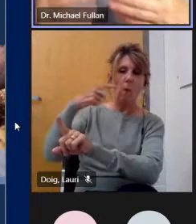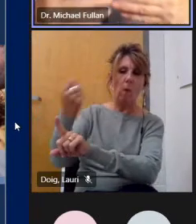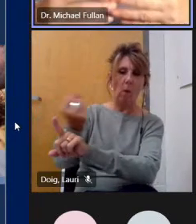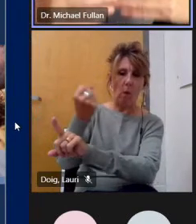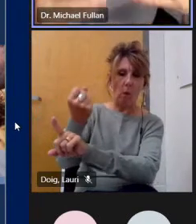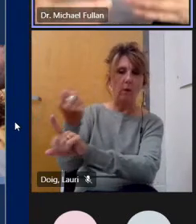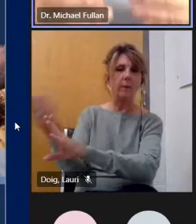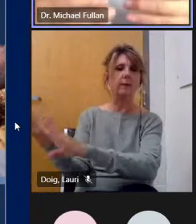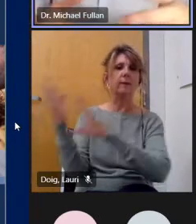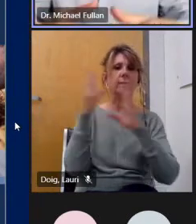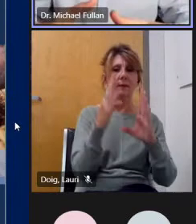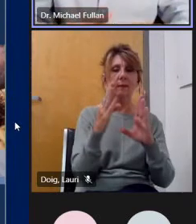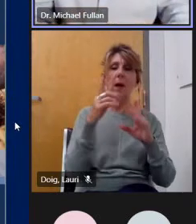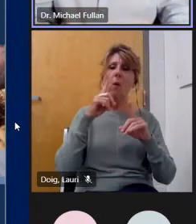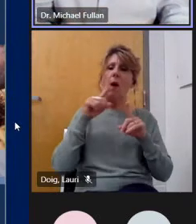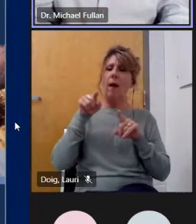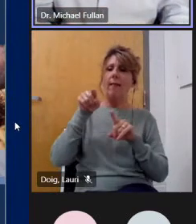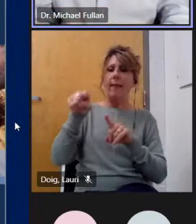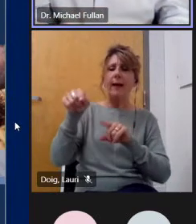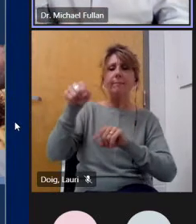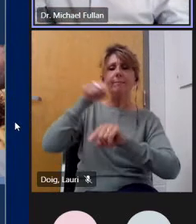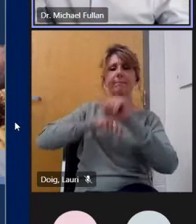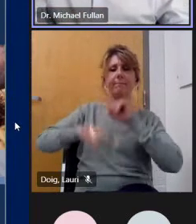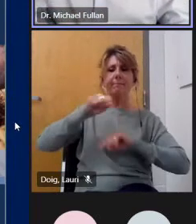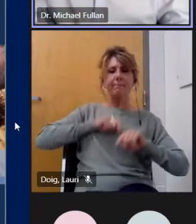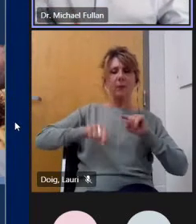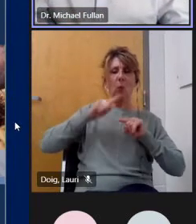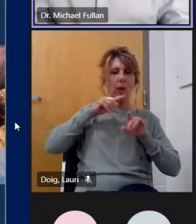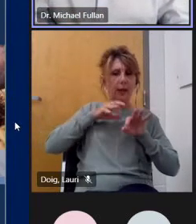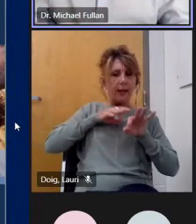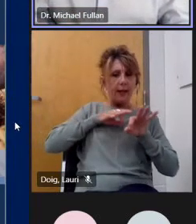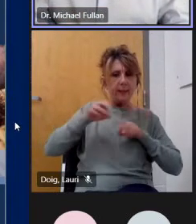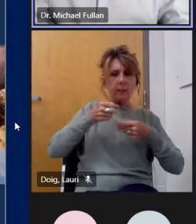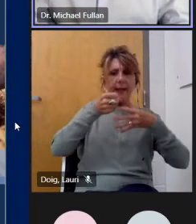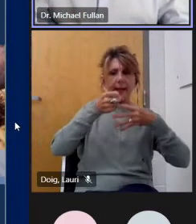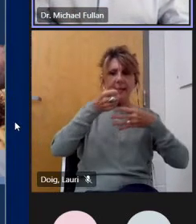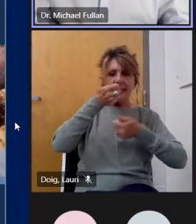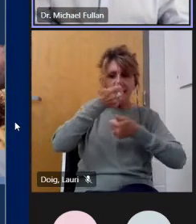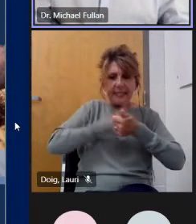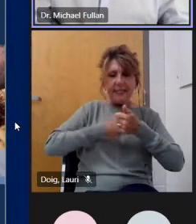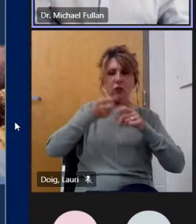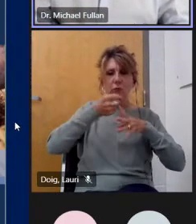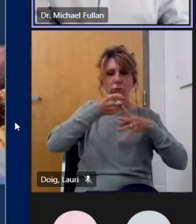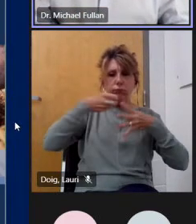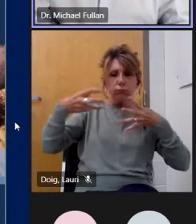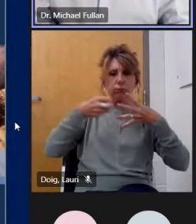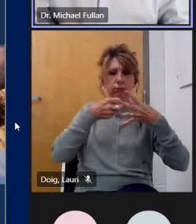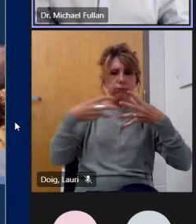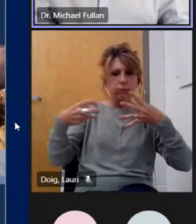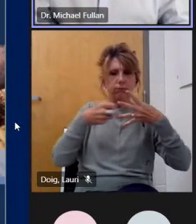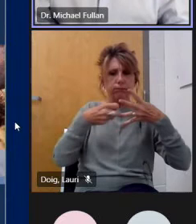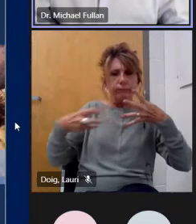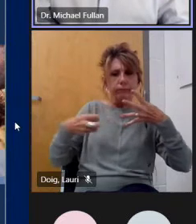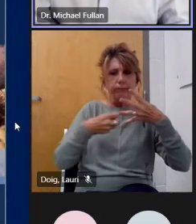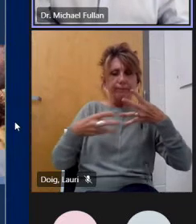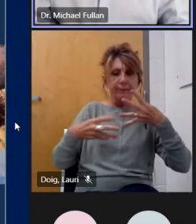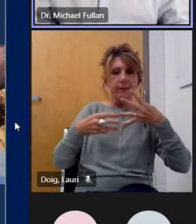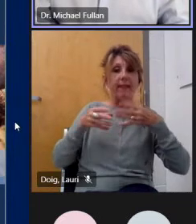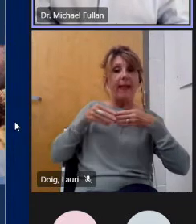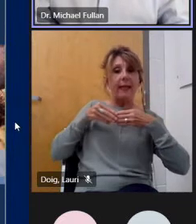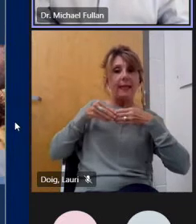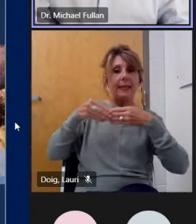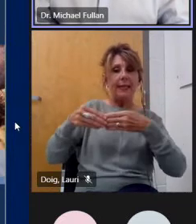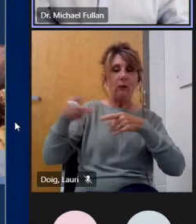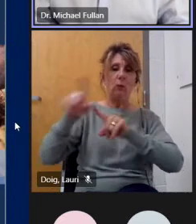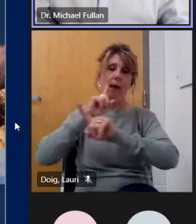micro aspects the elements of it before i go back at the end of the towards the end of my presentation about the right drivers report itself